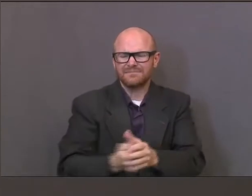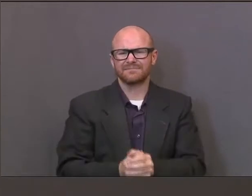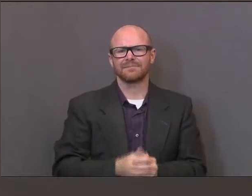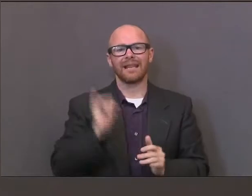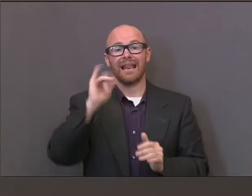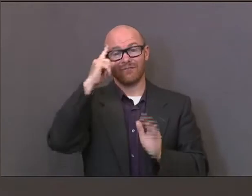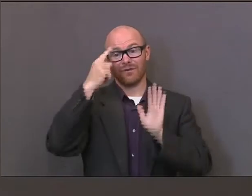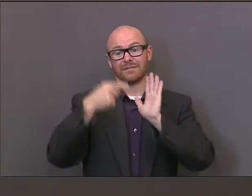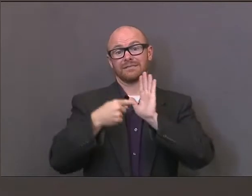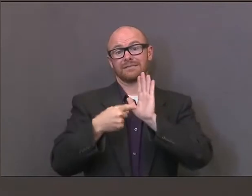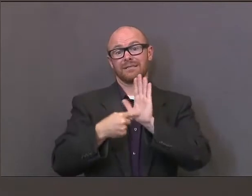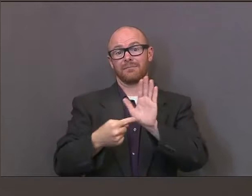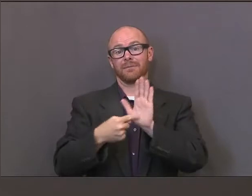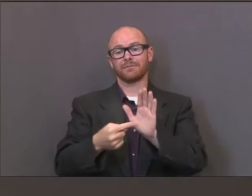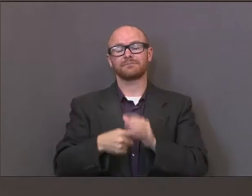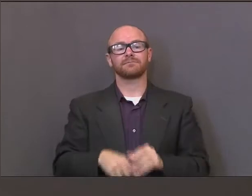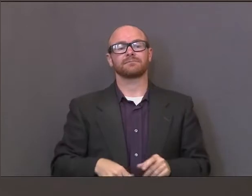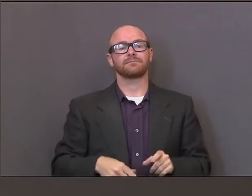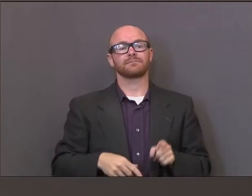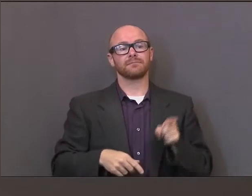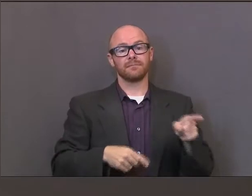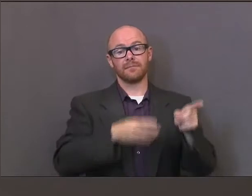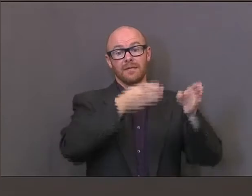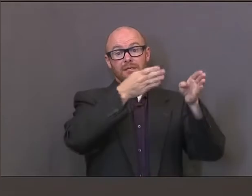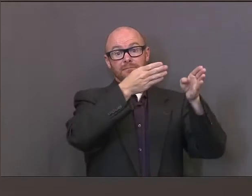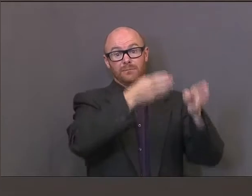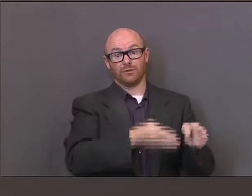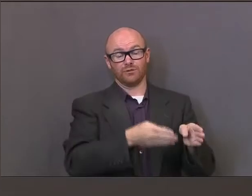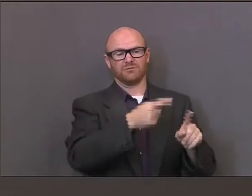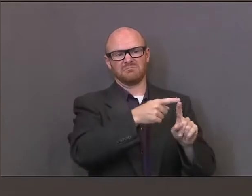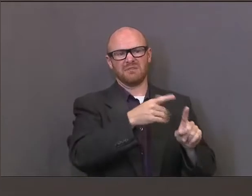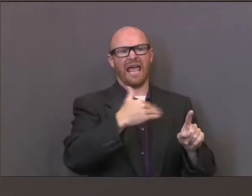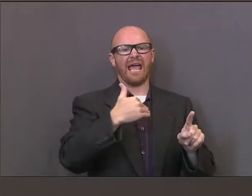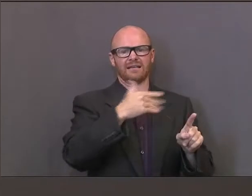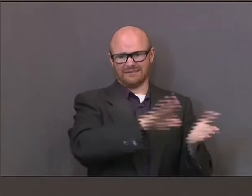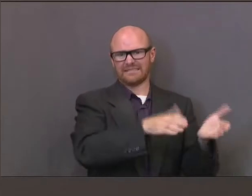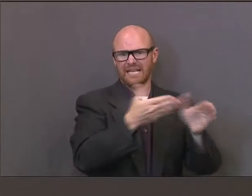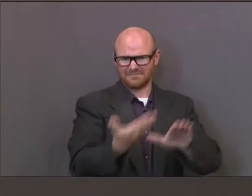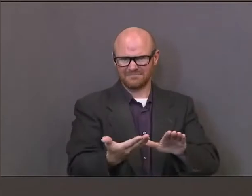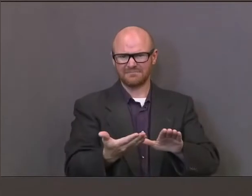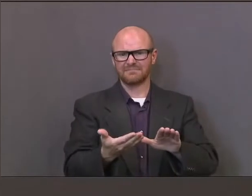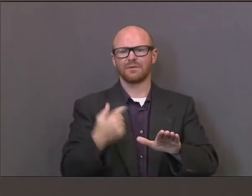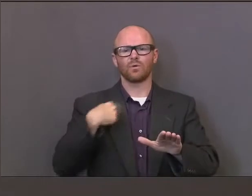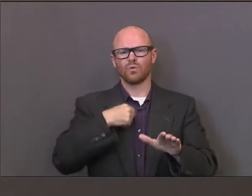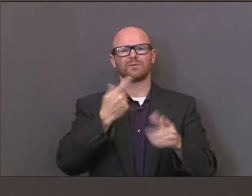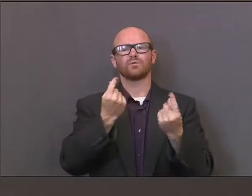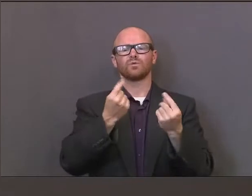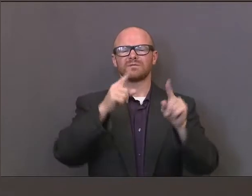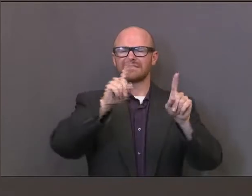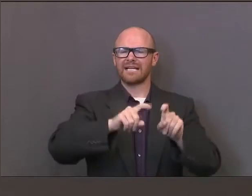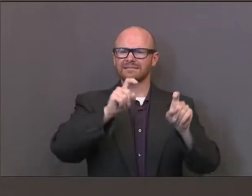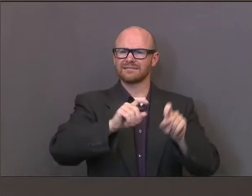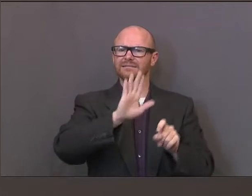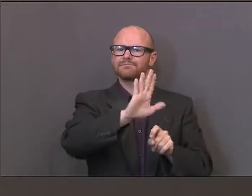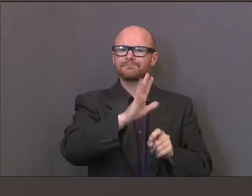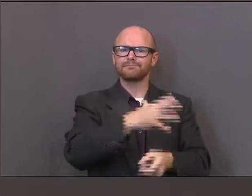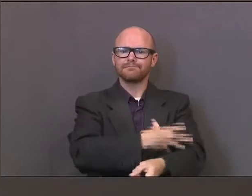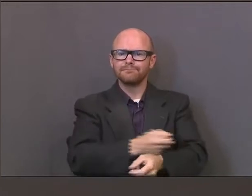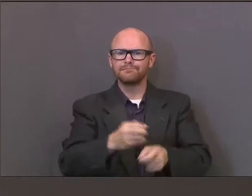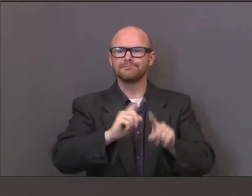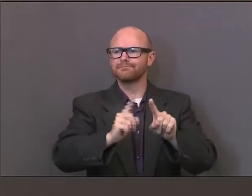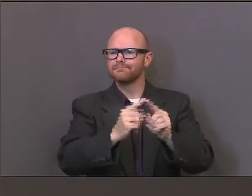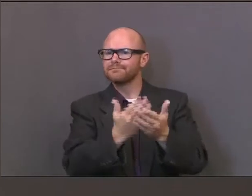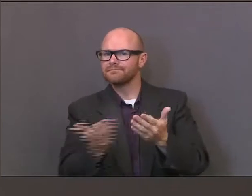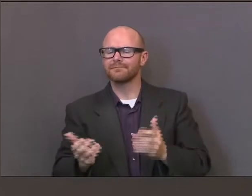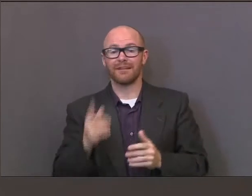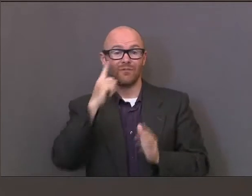that was found in this person's toxicology results contribute to or cause their death? Is this significant heart disease, which